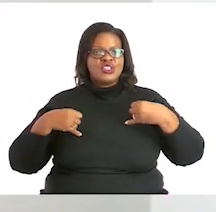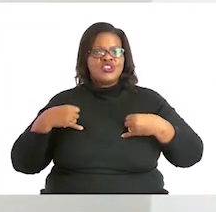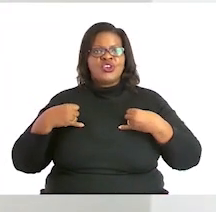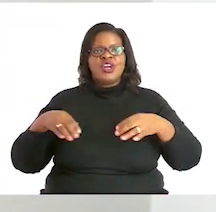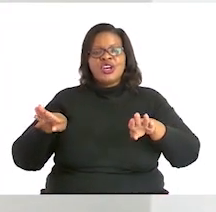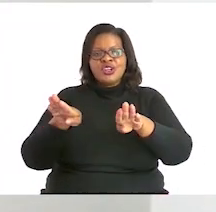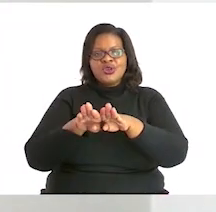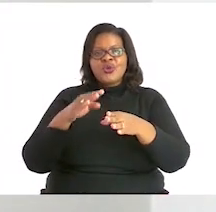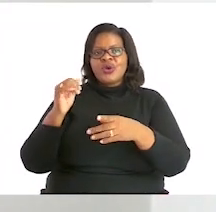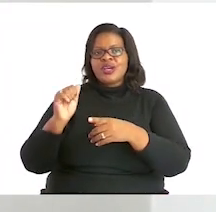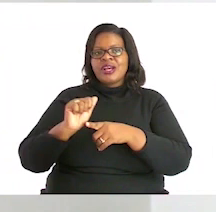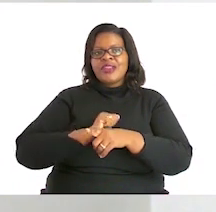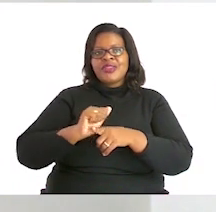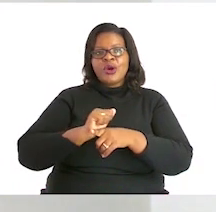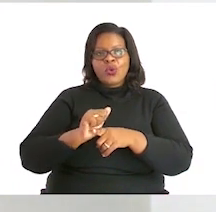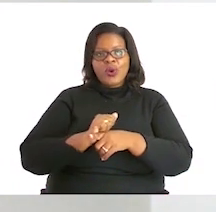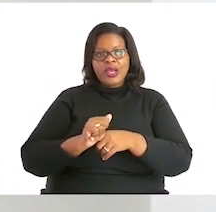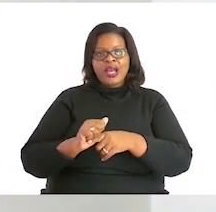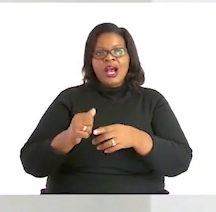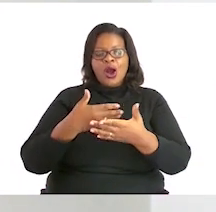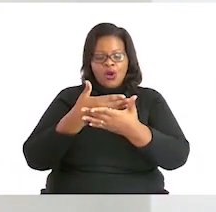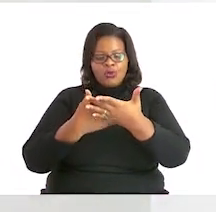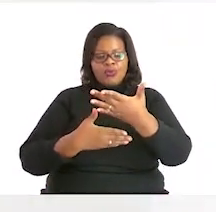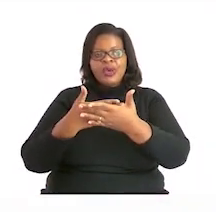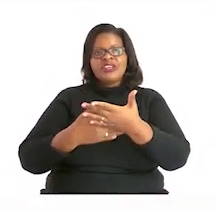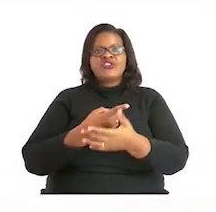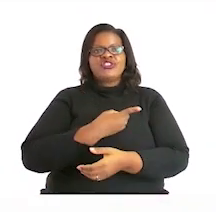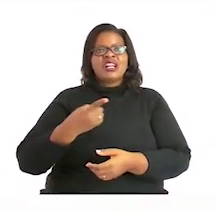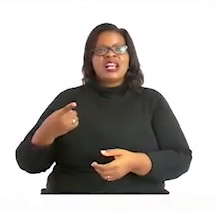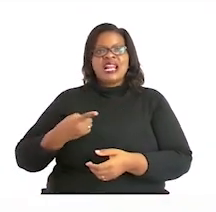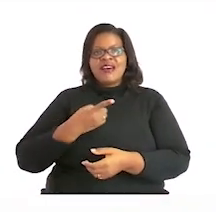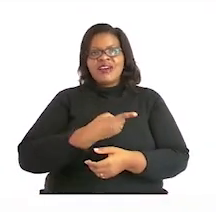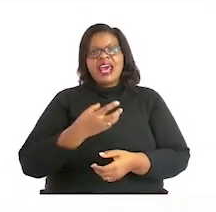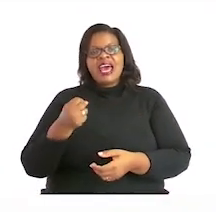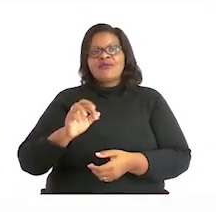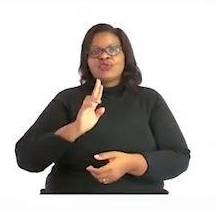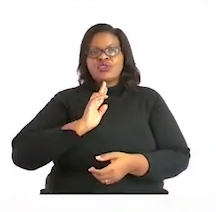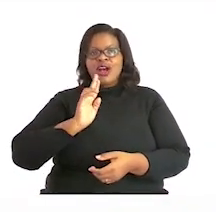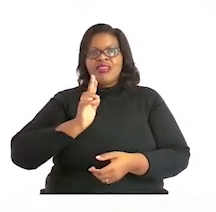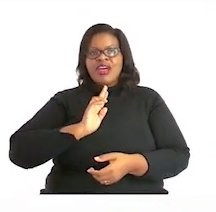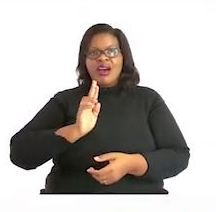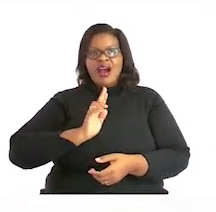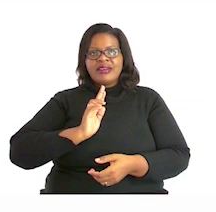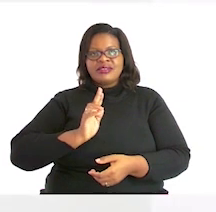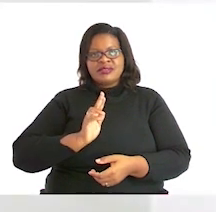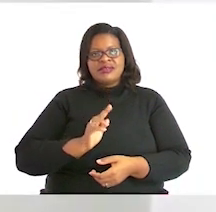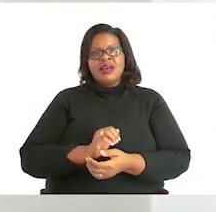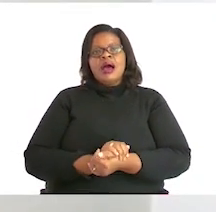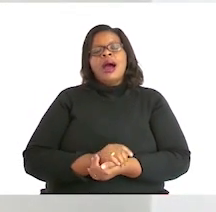activity. On page 11, you will find the memorandum. Memorandum is answers.